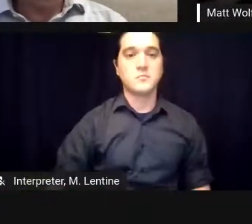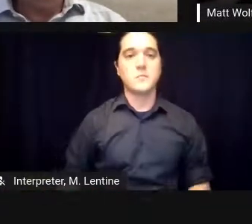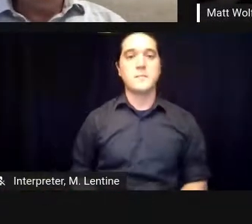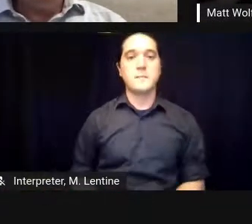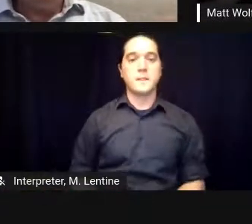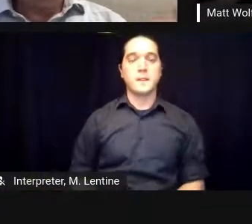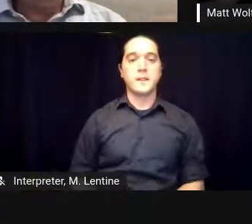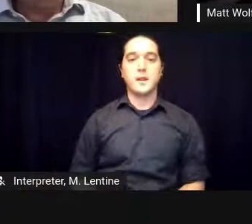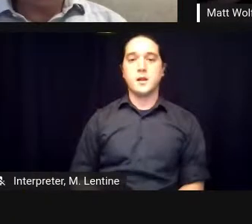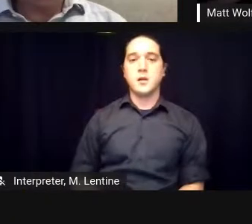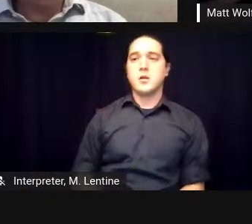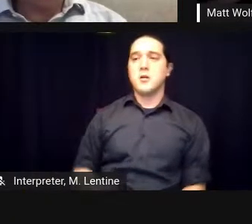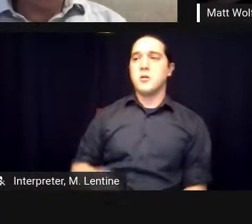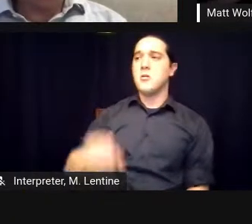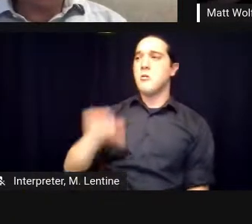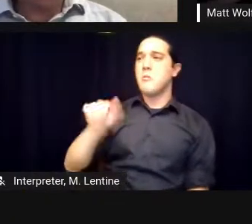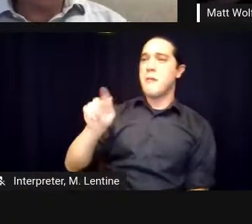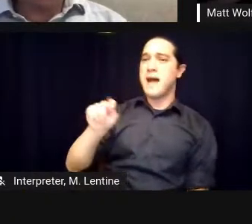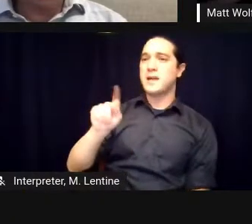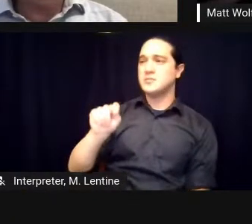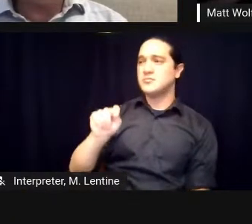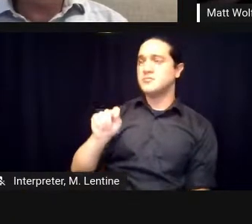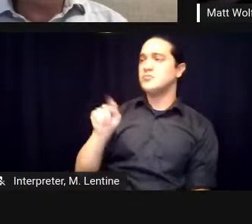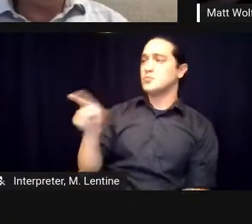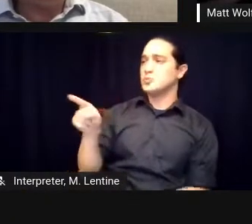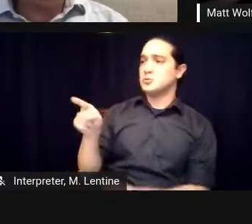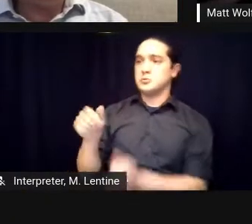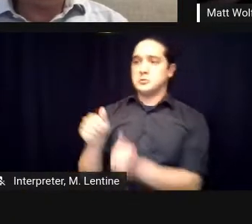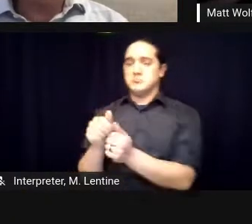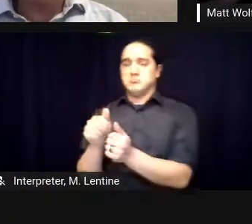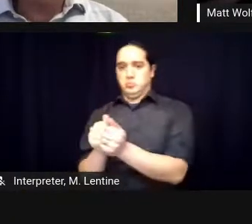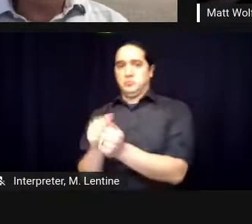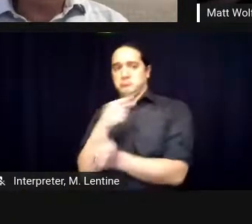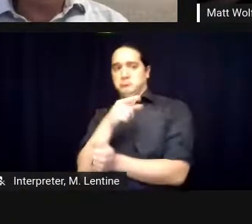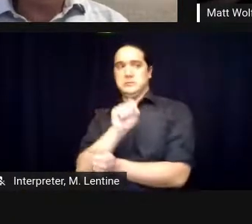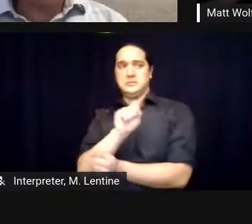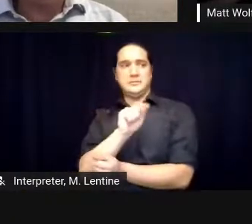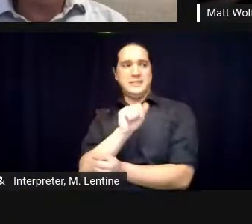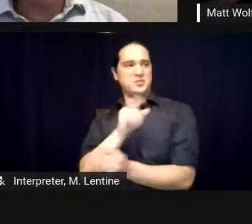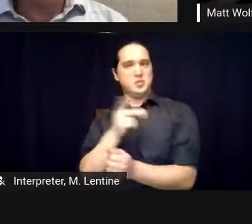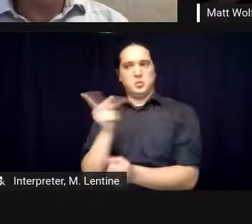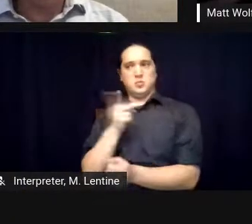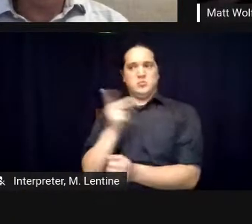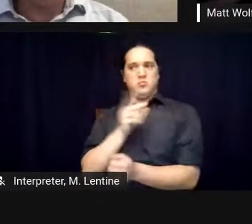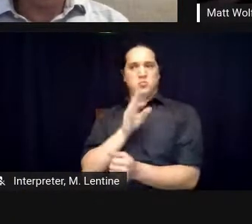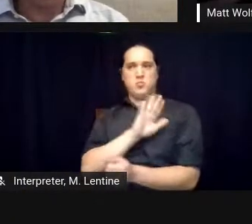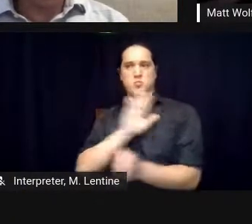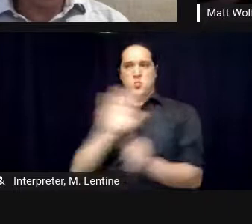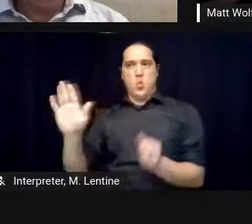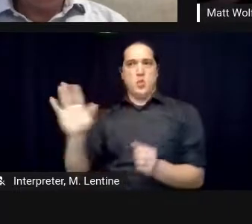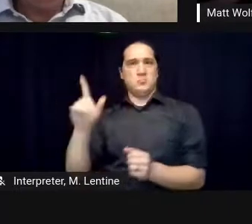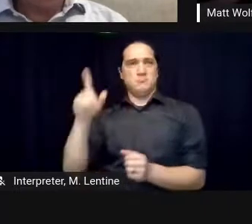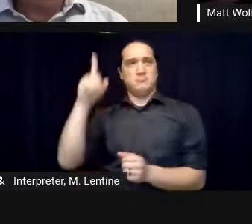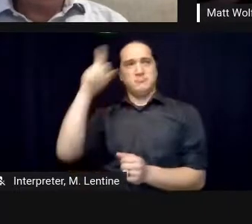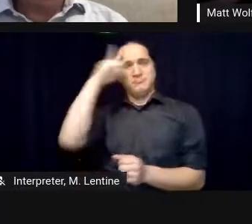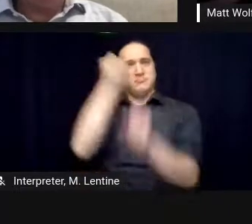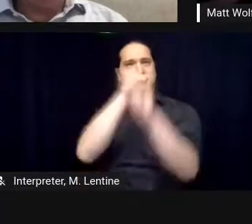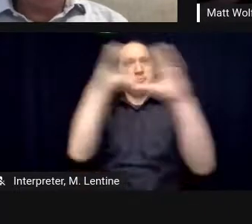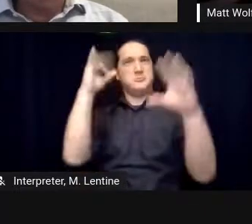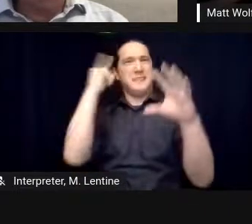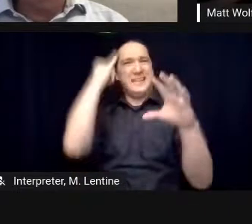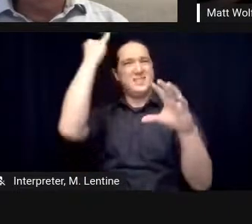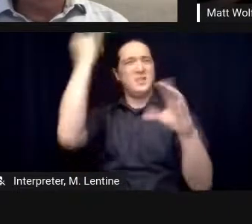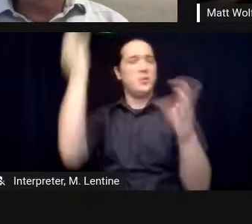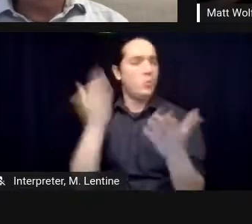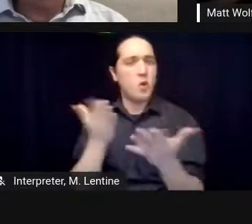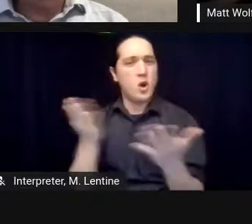to uh to folks i mean how did you have to try to get their trust and was was that difficult it sounds like mark was was